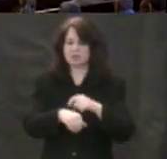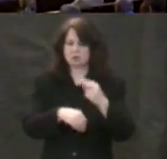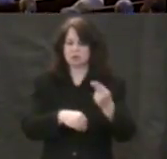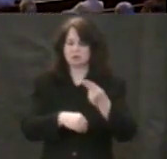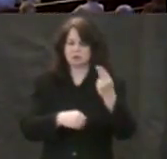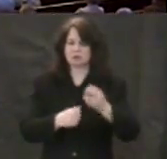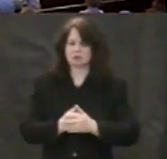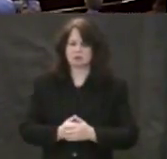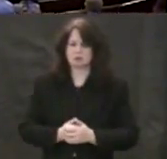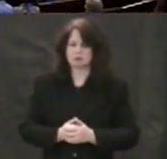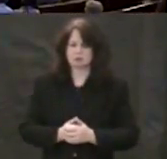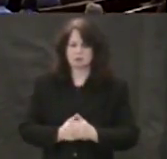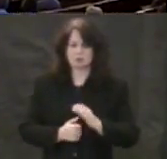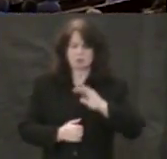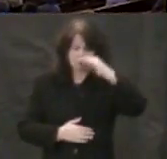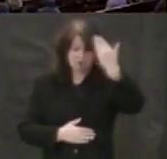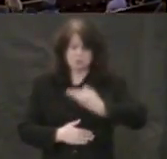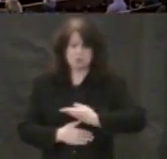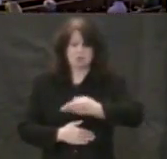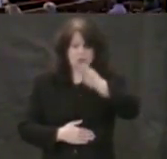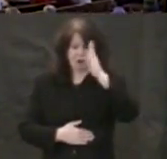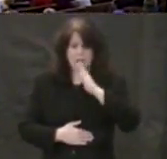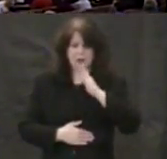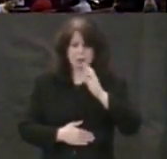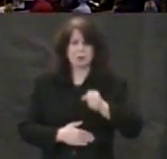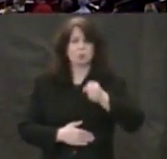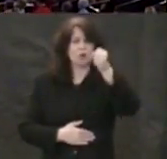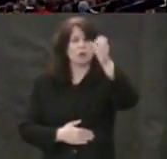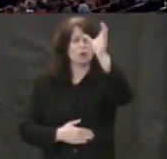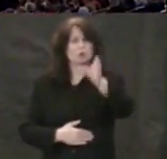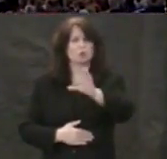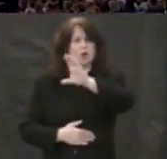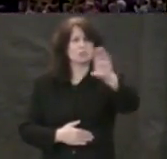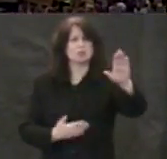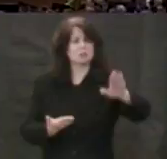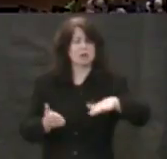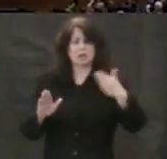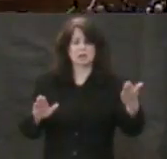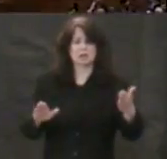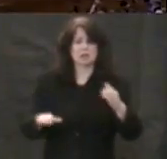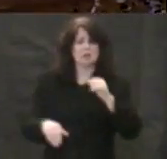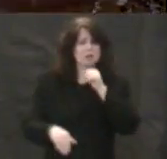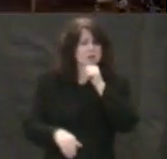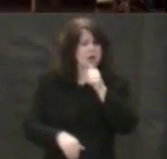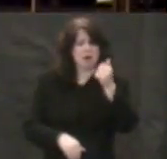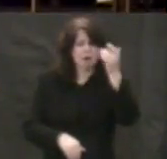The Son of God dying. This is not a clever story.